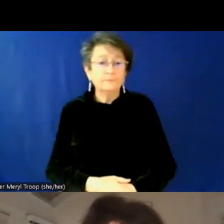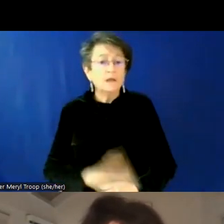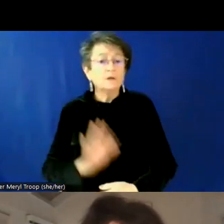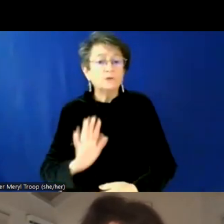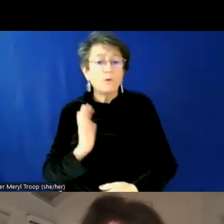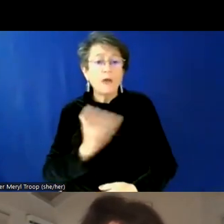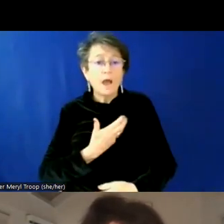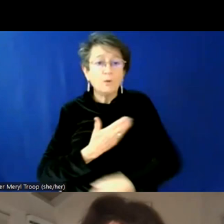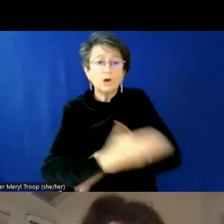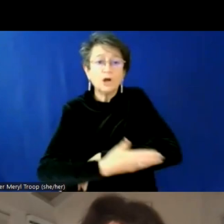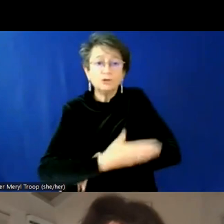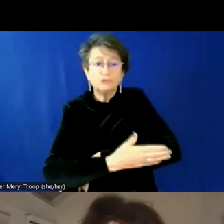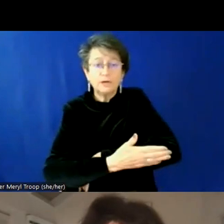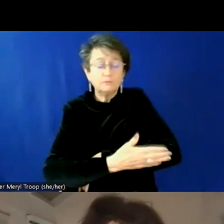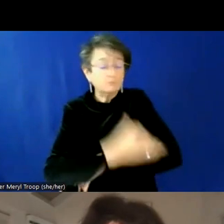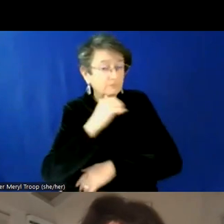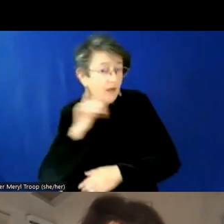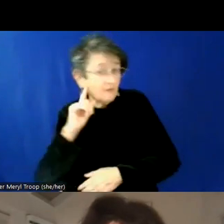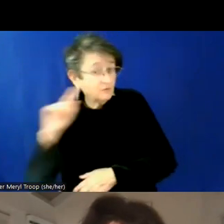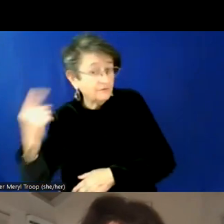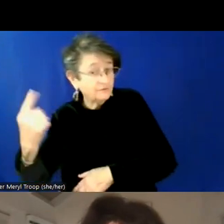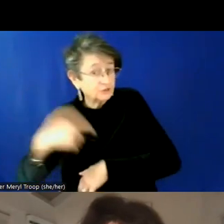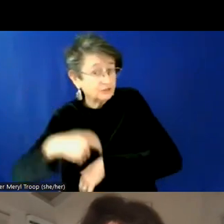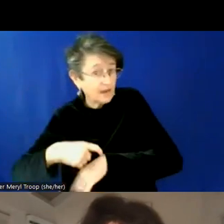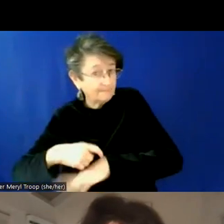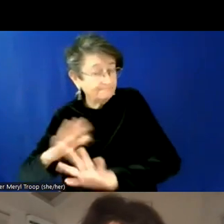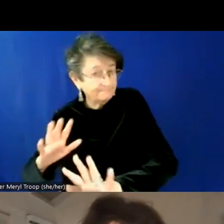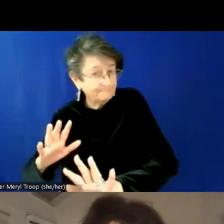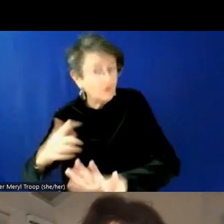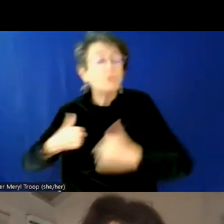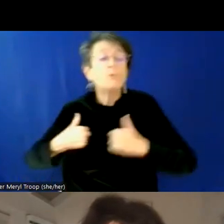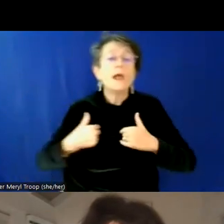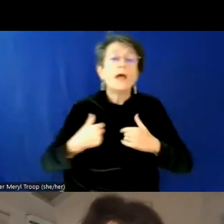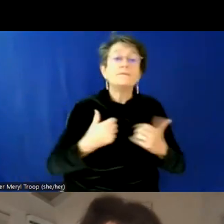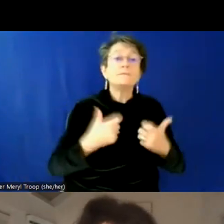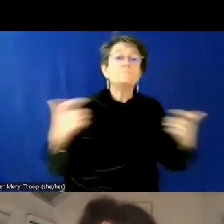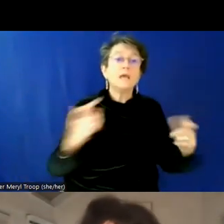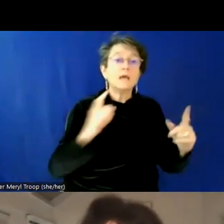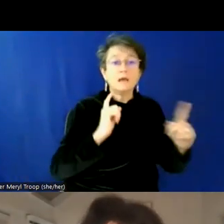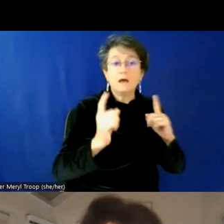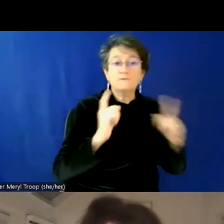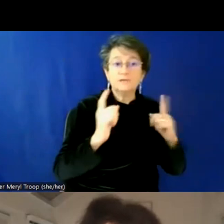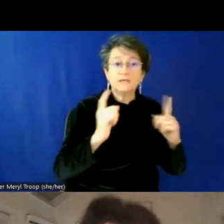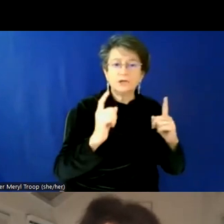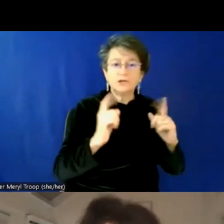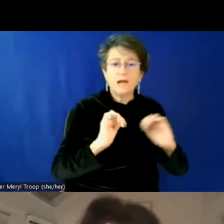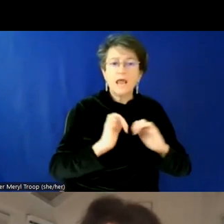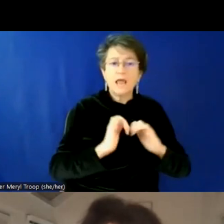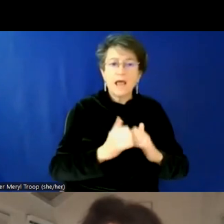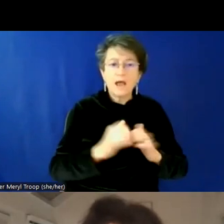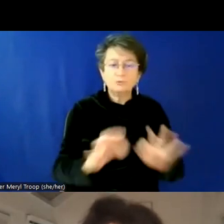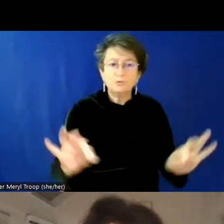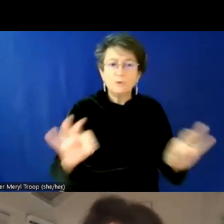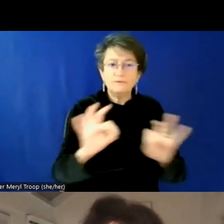not for the first time in our history, a big conversation about how do we place value on people whose